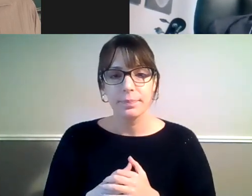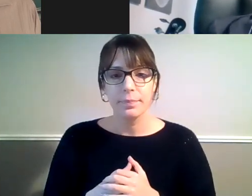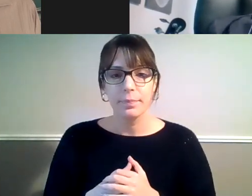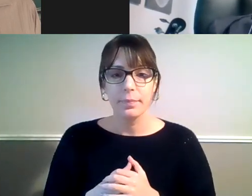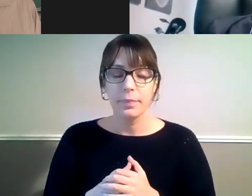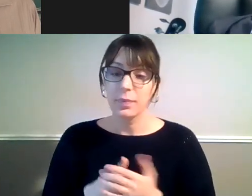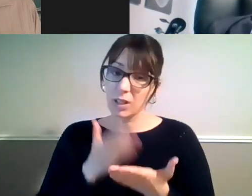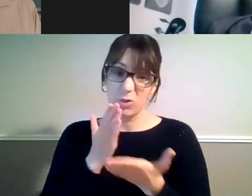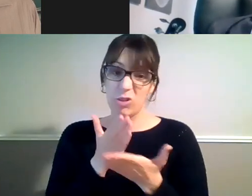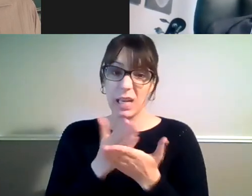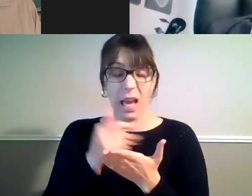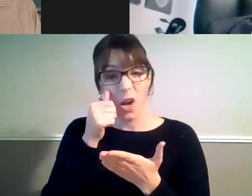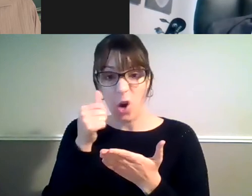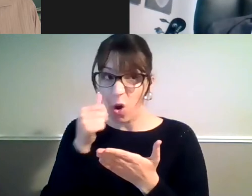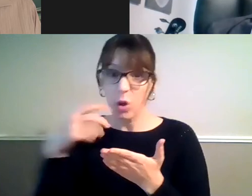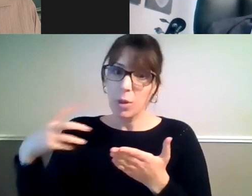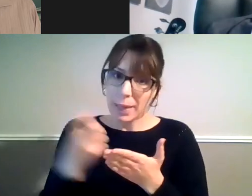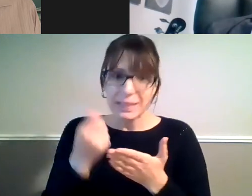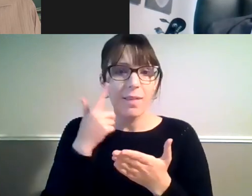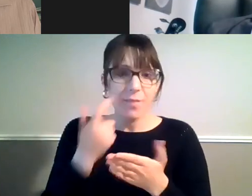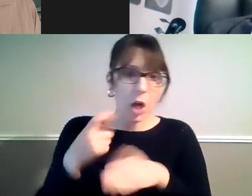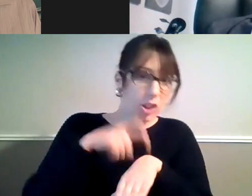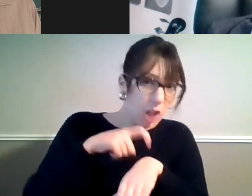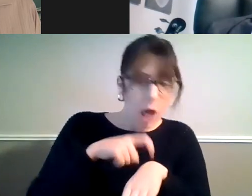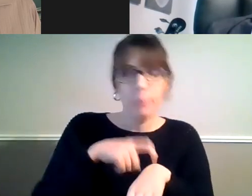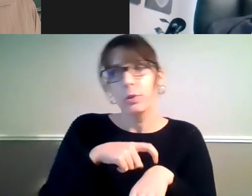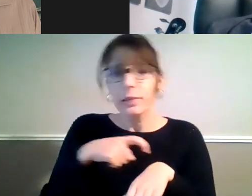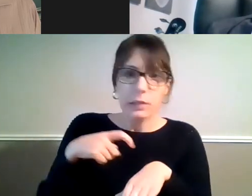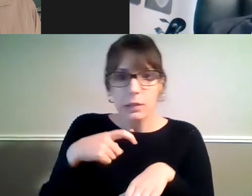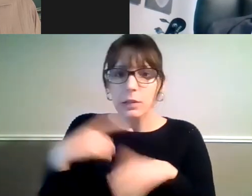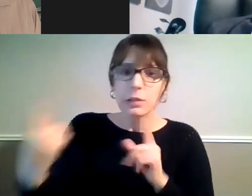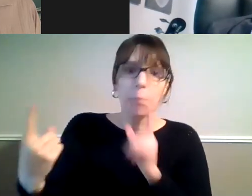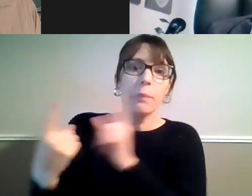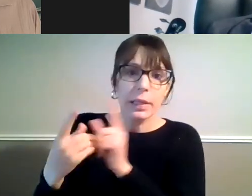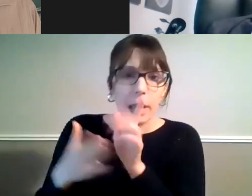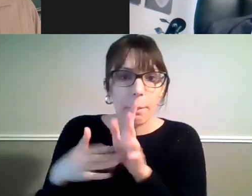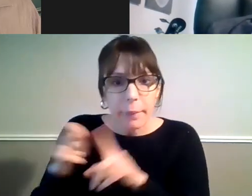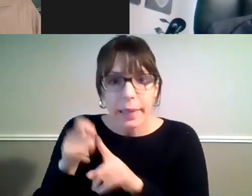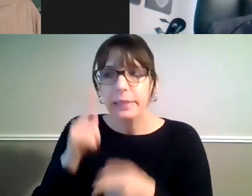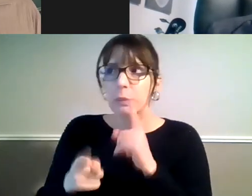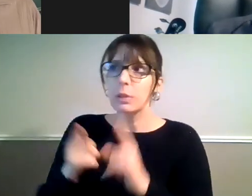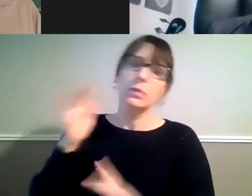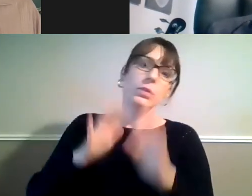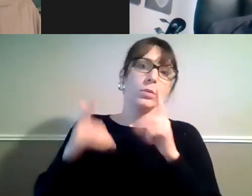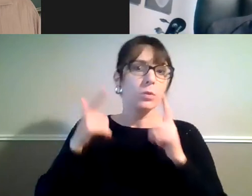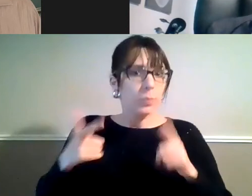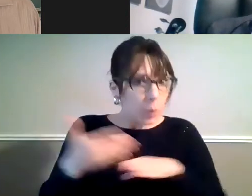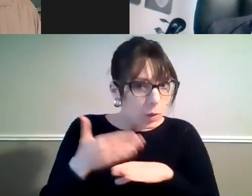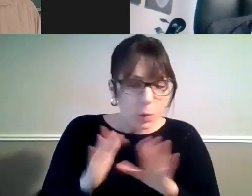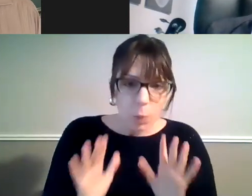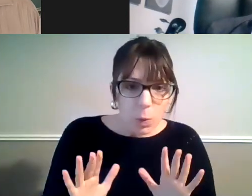commitment to go and meet with your member of parliament and it can be a bit overwhelming sometimes to do that,